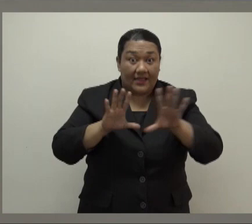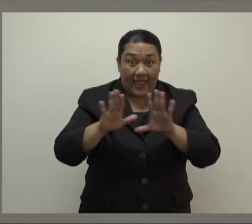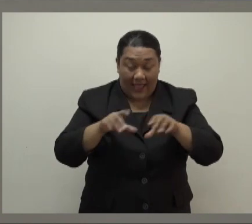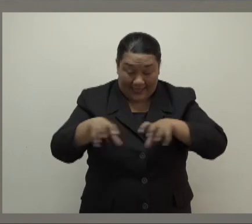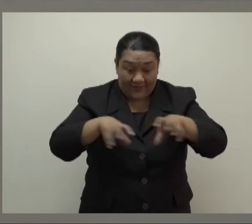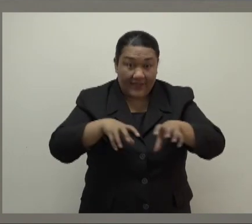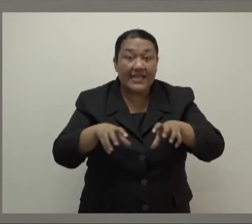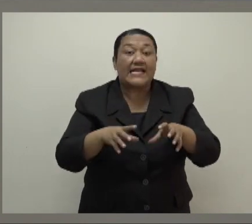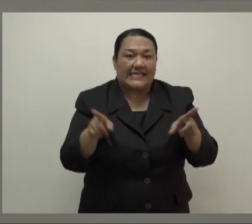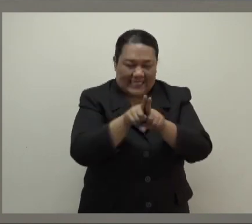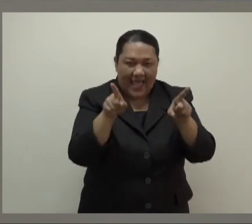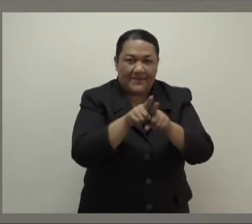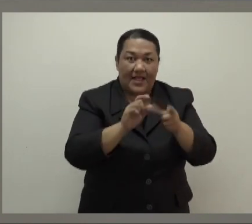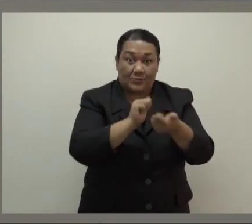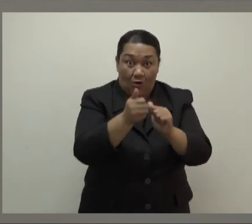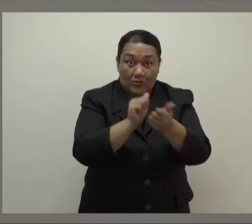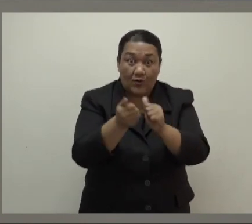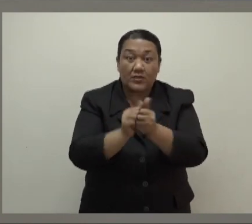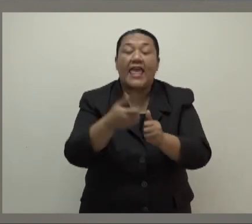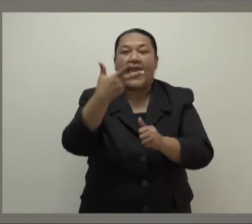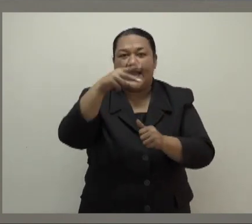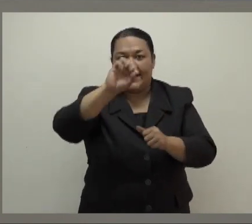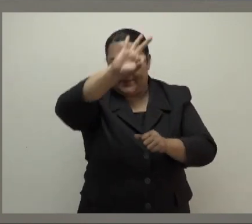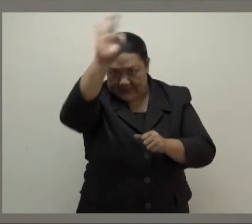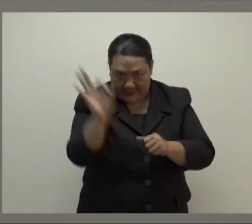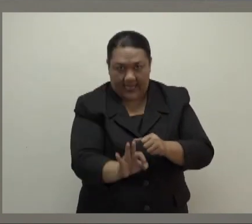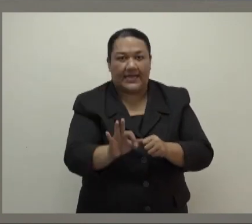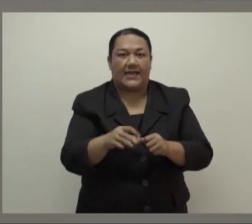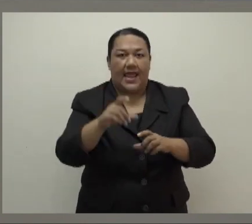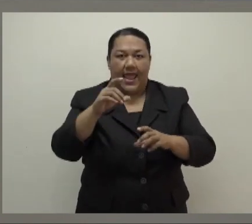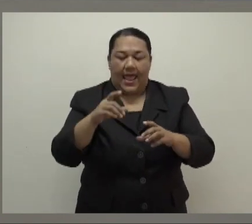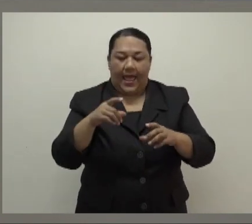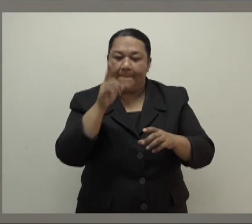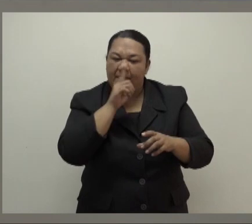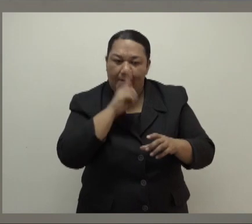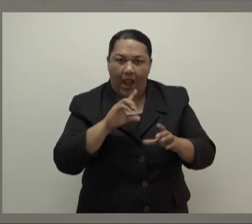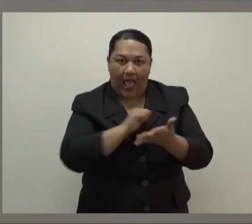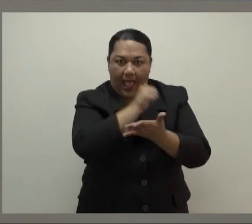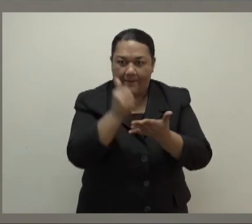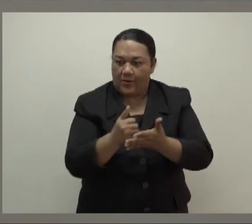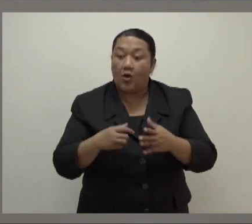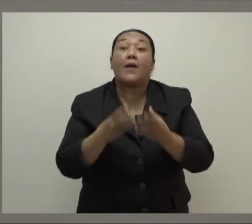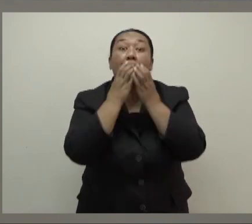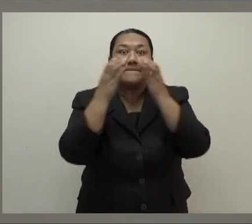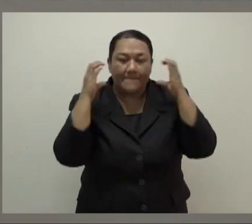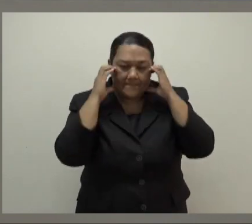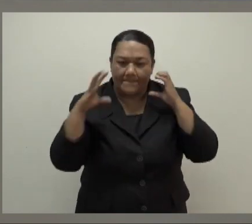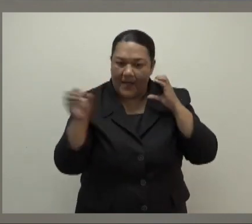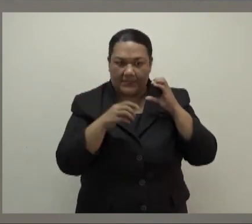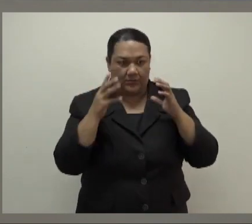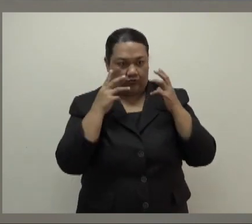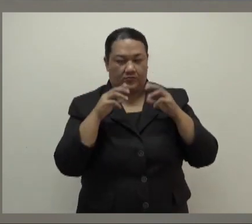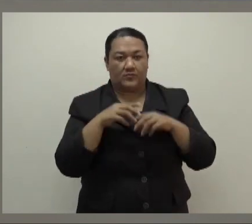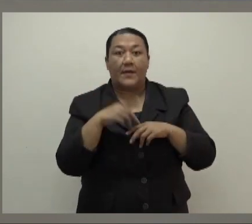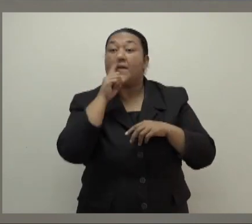may be held with spectators at 80% capacity, provided those spectators wear masks. businesses,